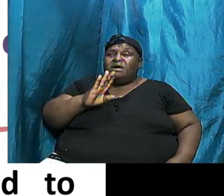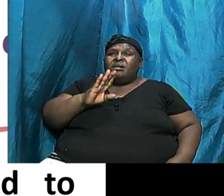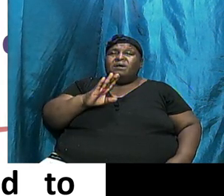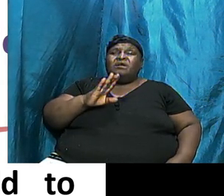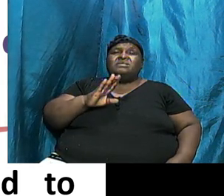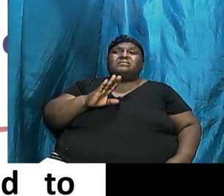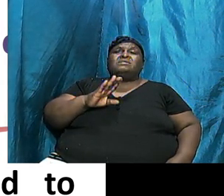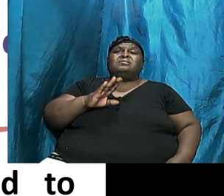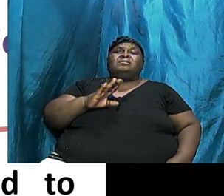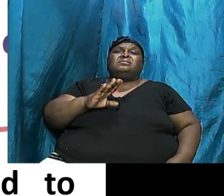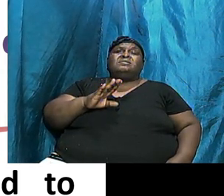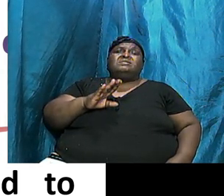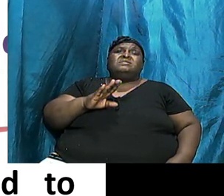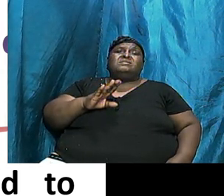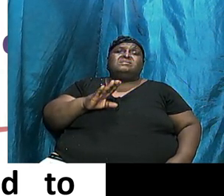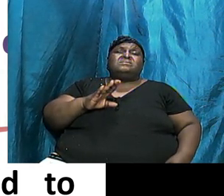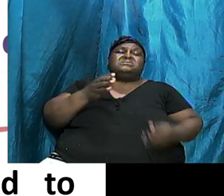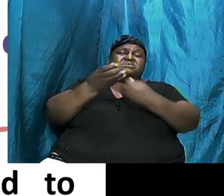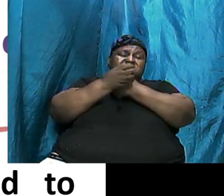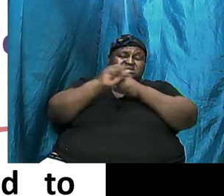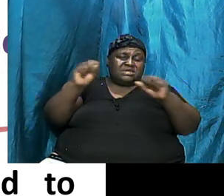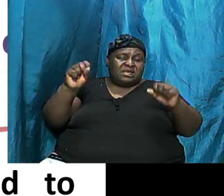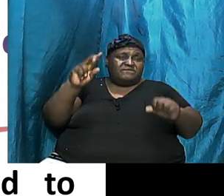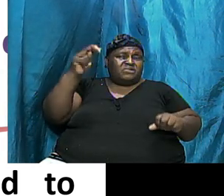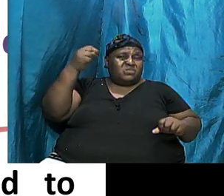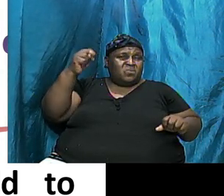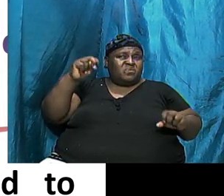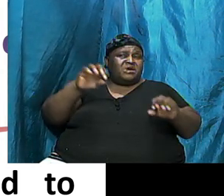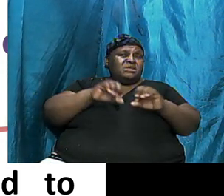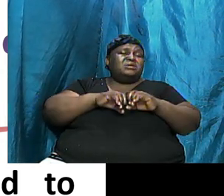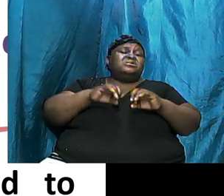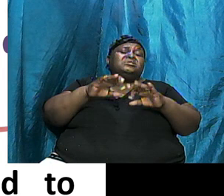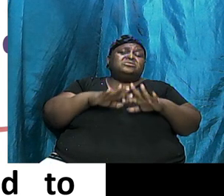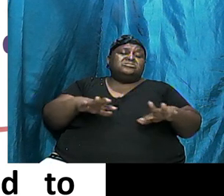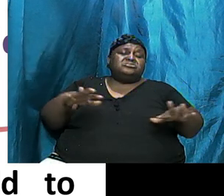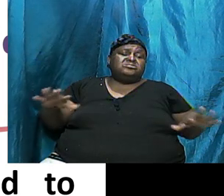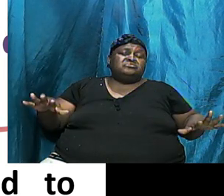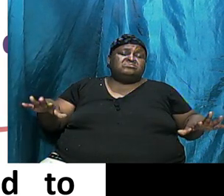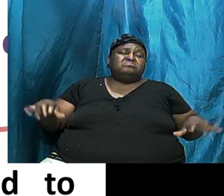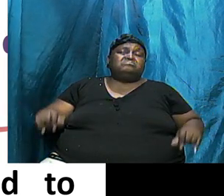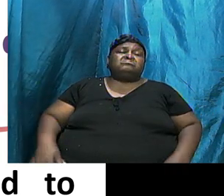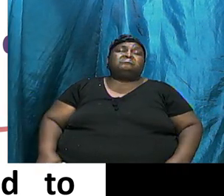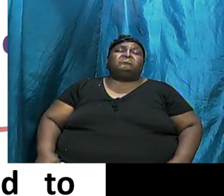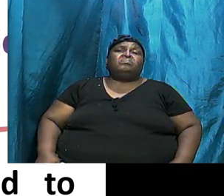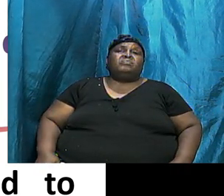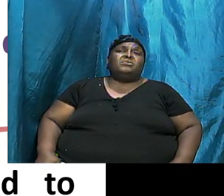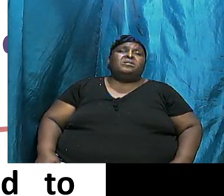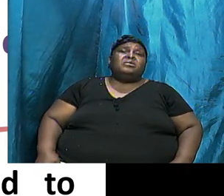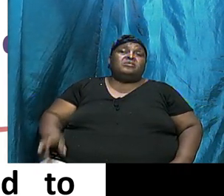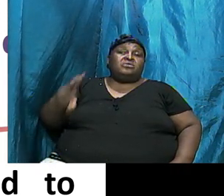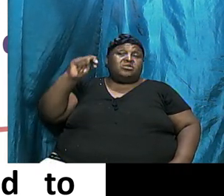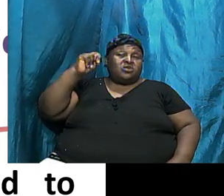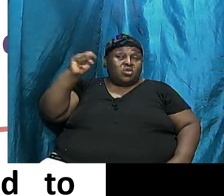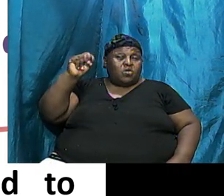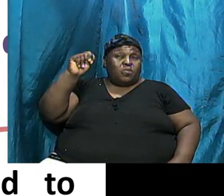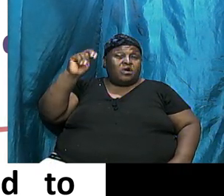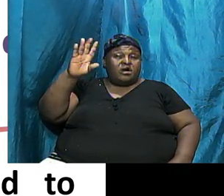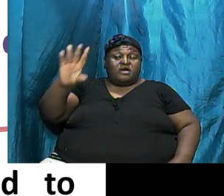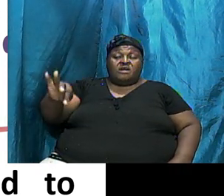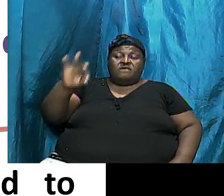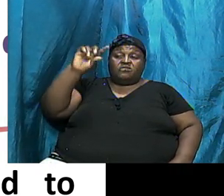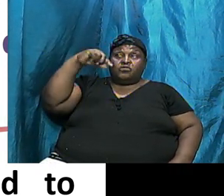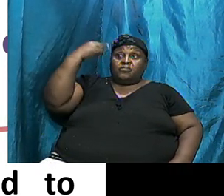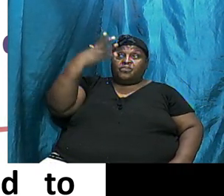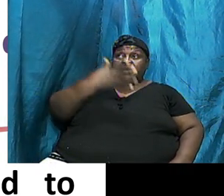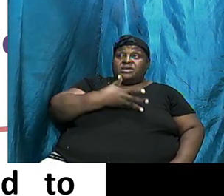Noah And His Children His Sons And His Daughters Noah Found Grace In The Eyes Of The